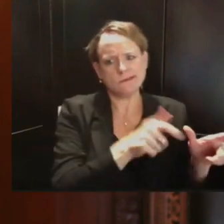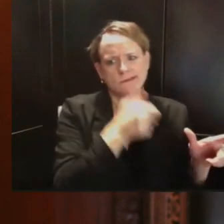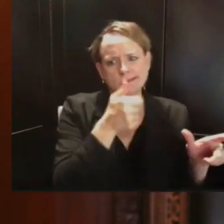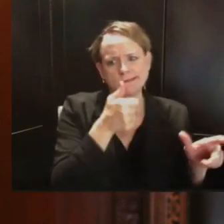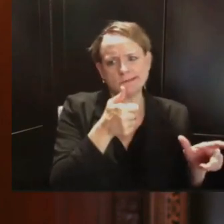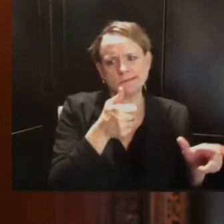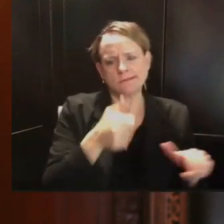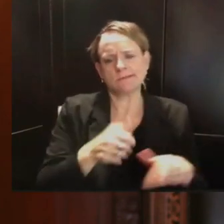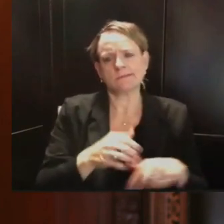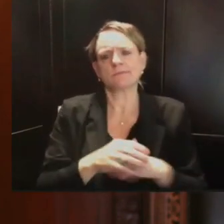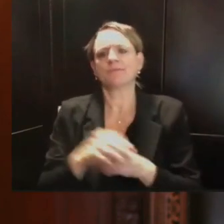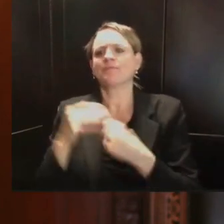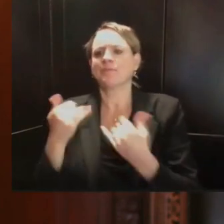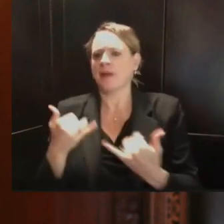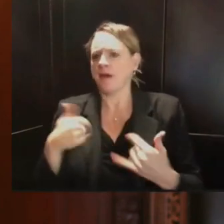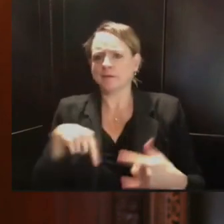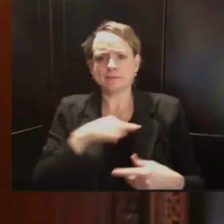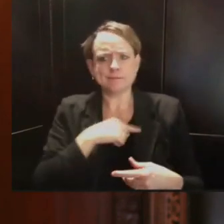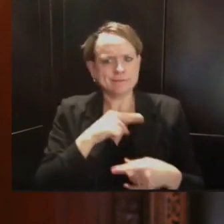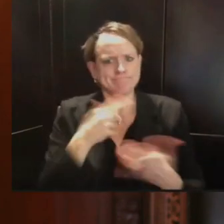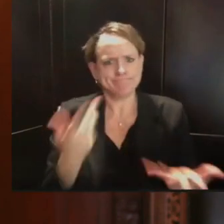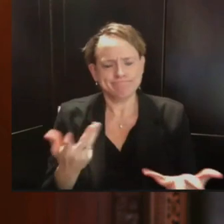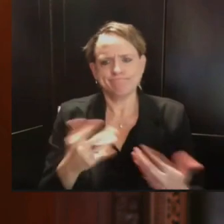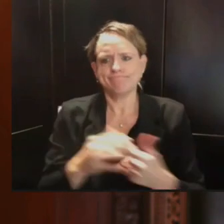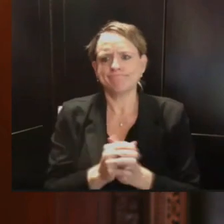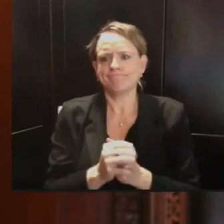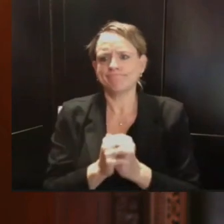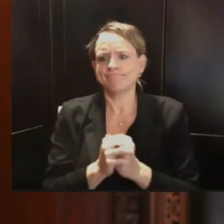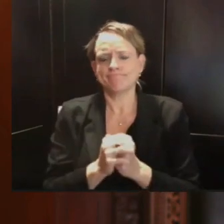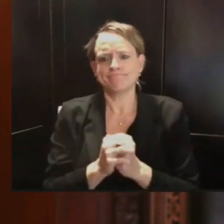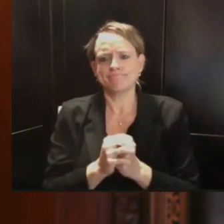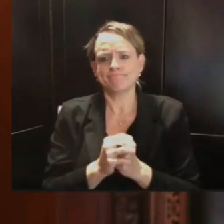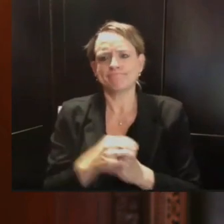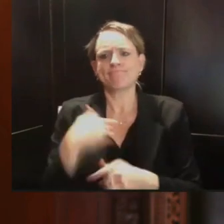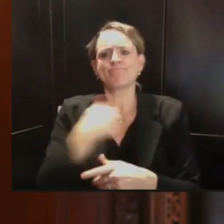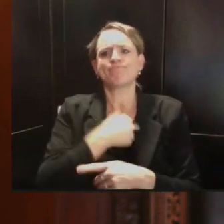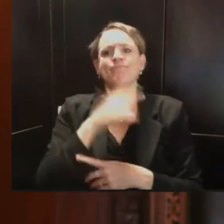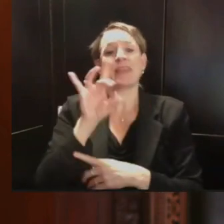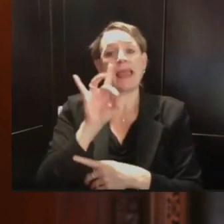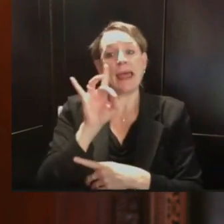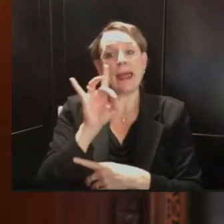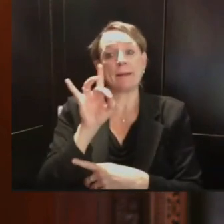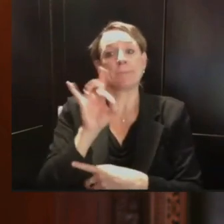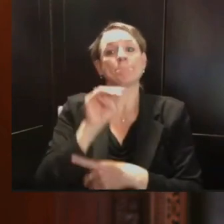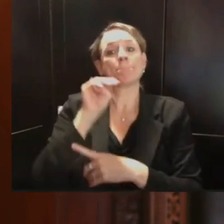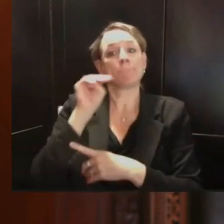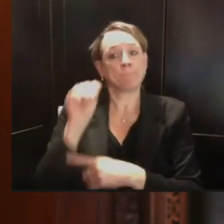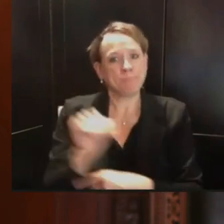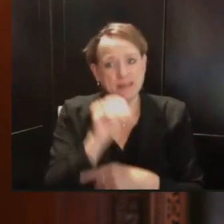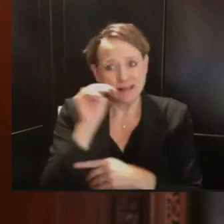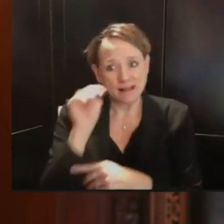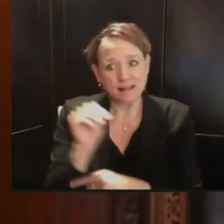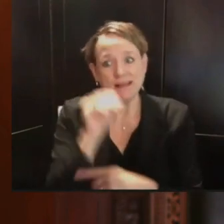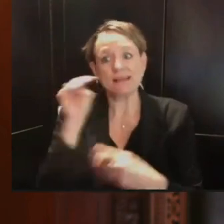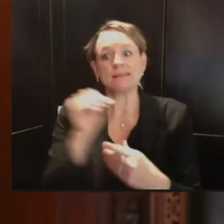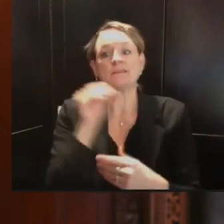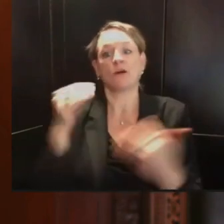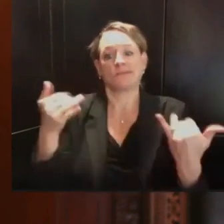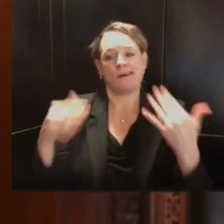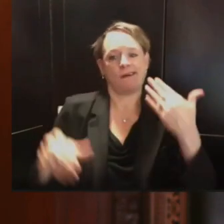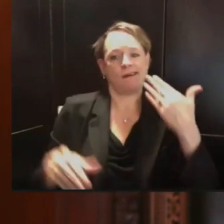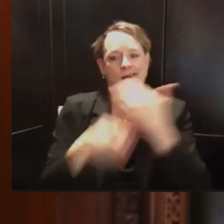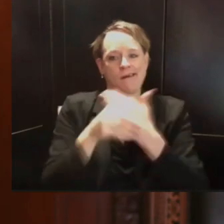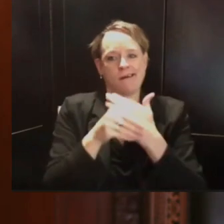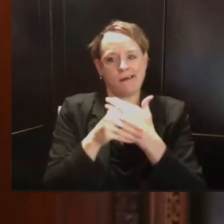announced an additional $8 million for our private colleges and universities across the state to support their testing efforts.